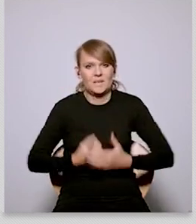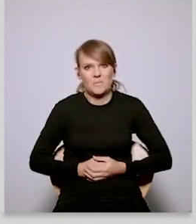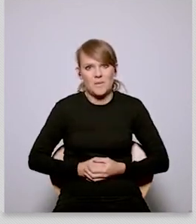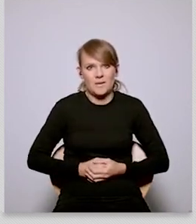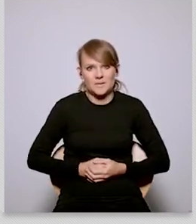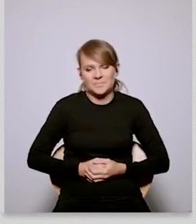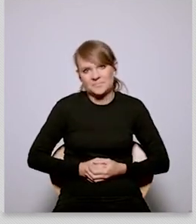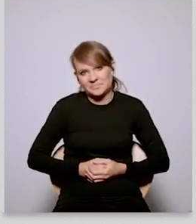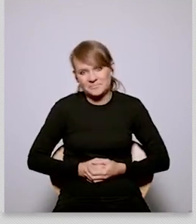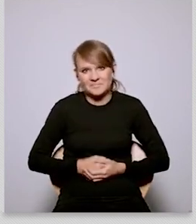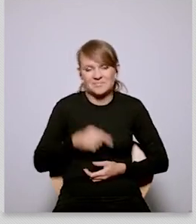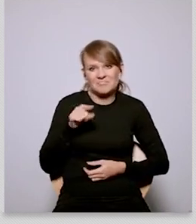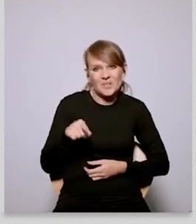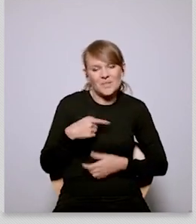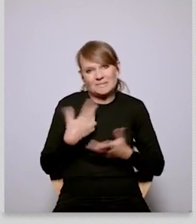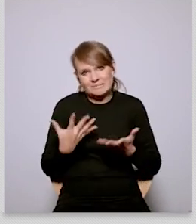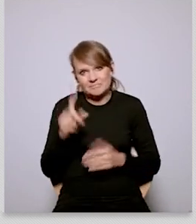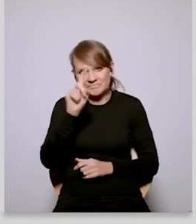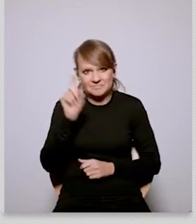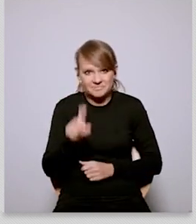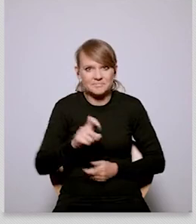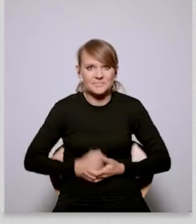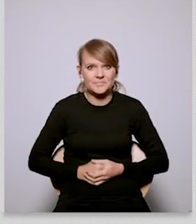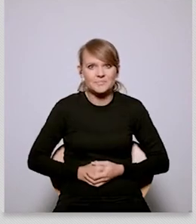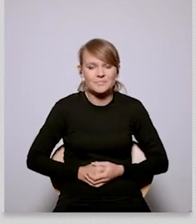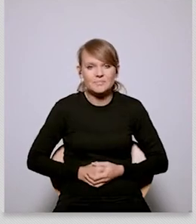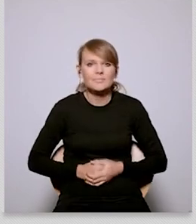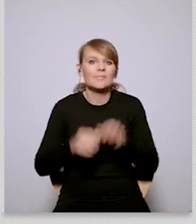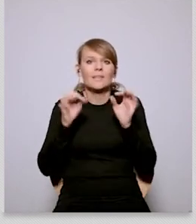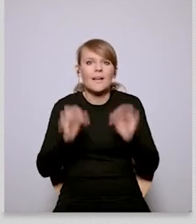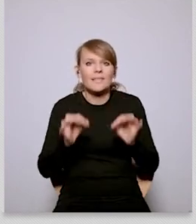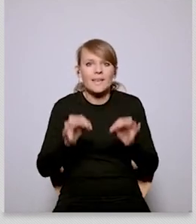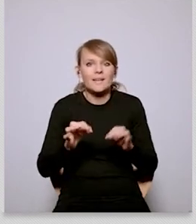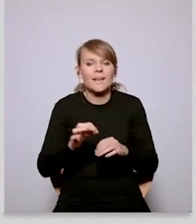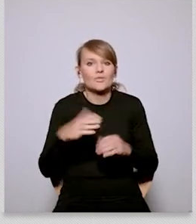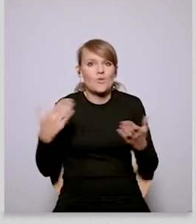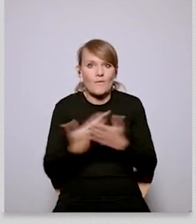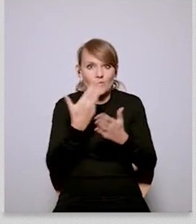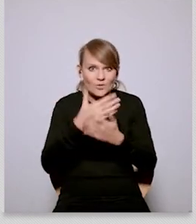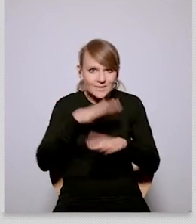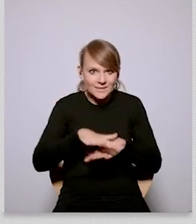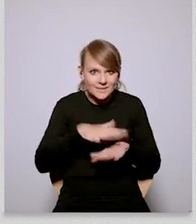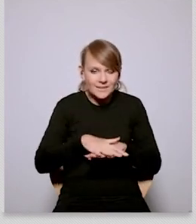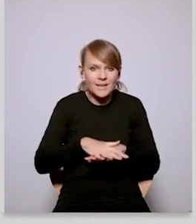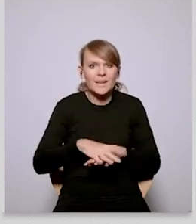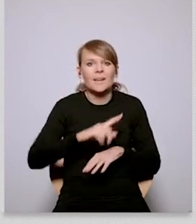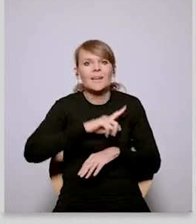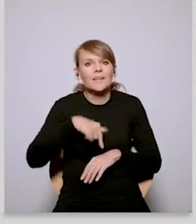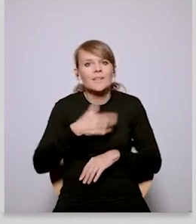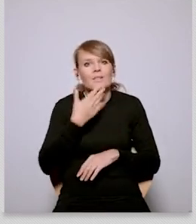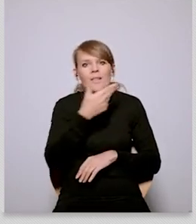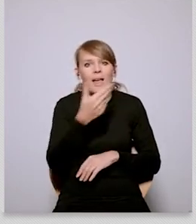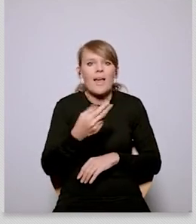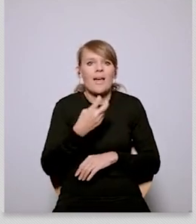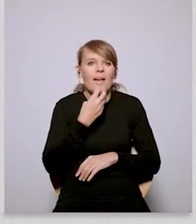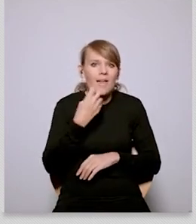to the wishes and will of a single company really a single provider uh